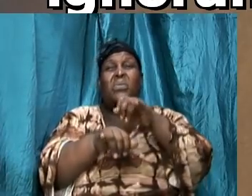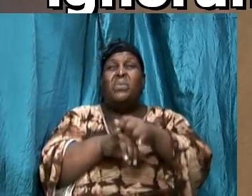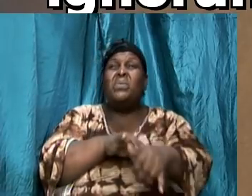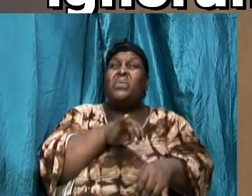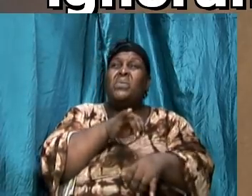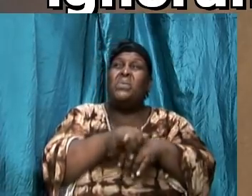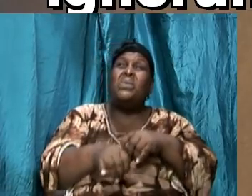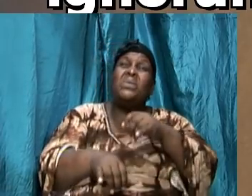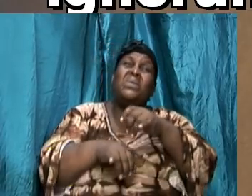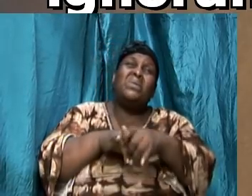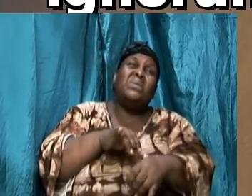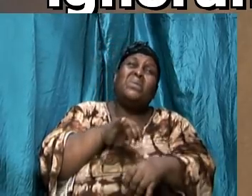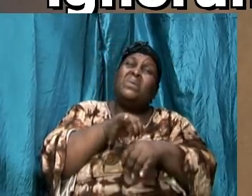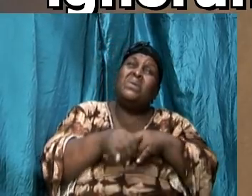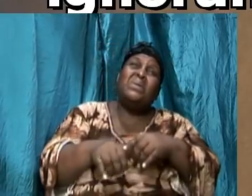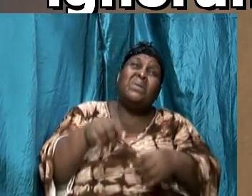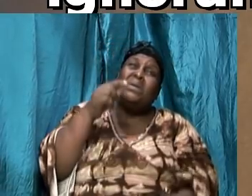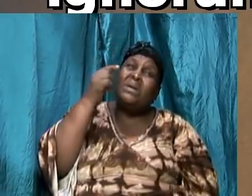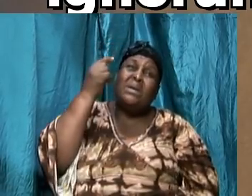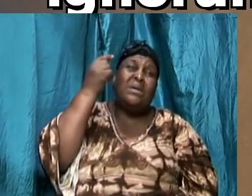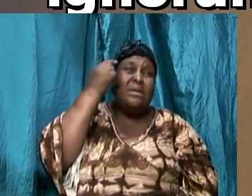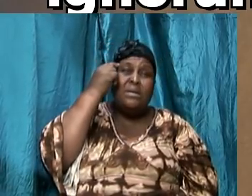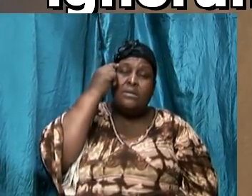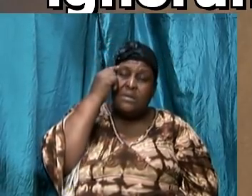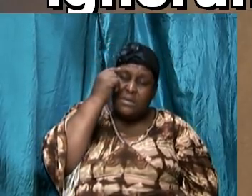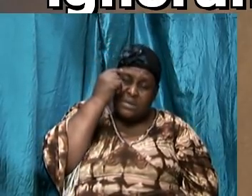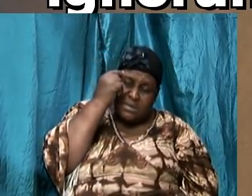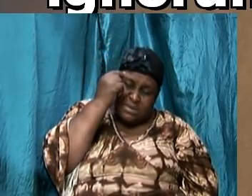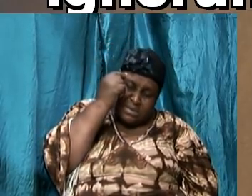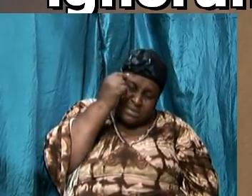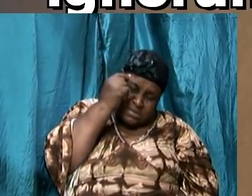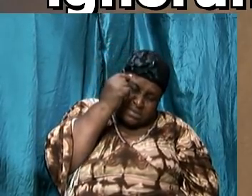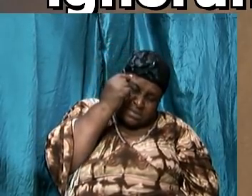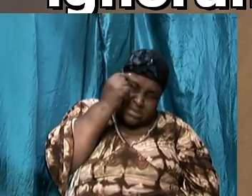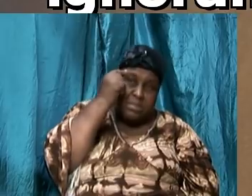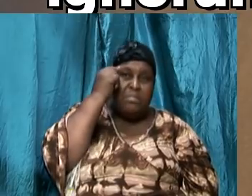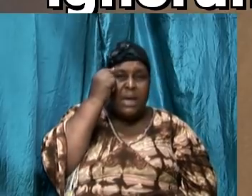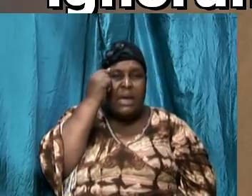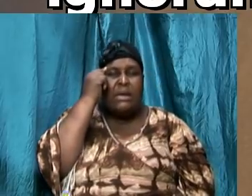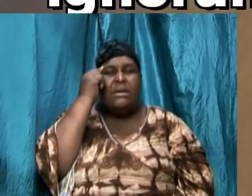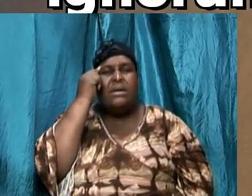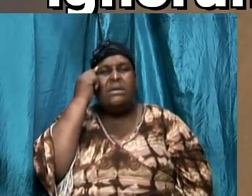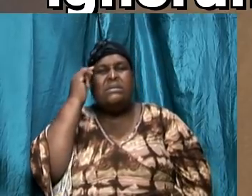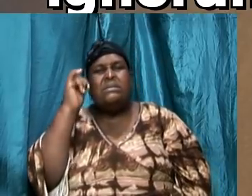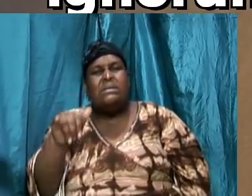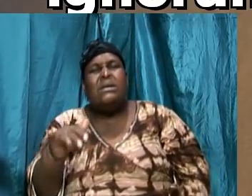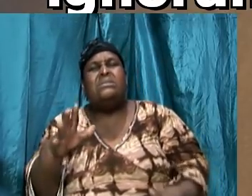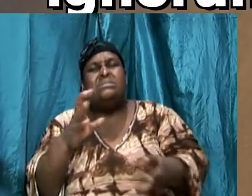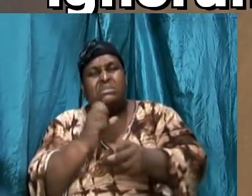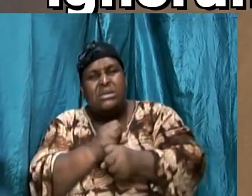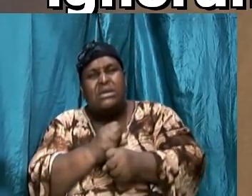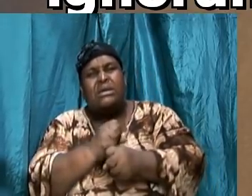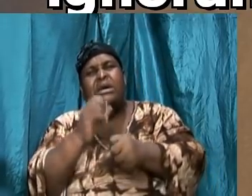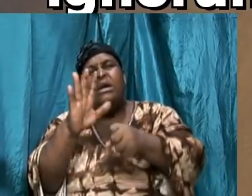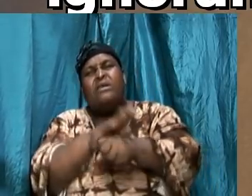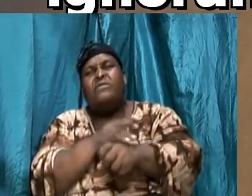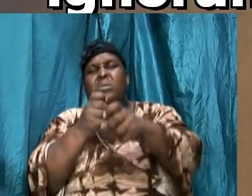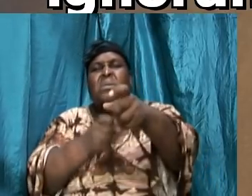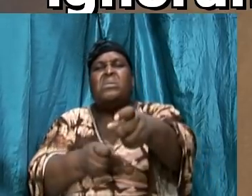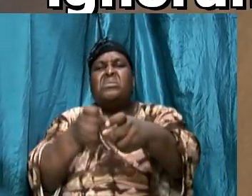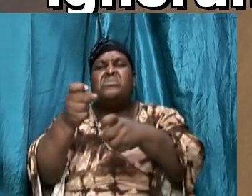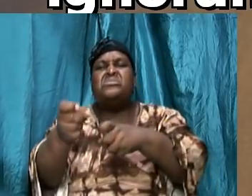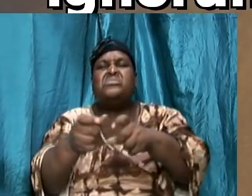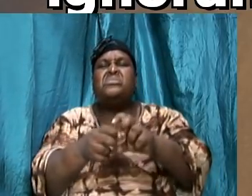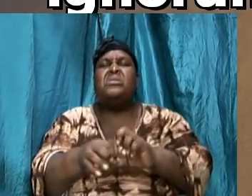penetrate the mind to the extent that he can take control of the mind if he takes